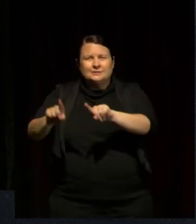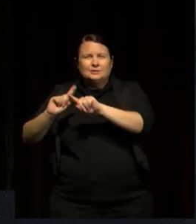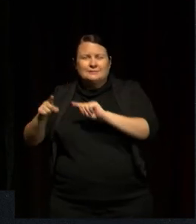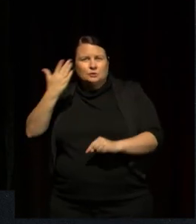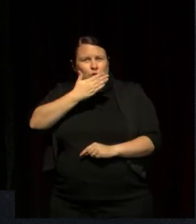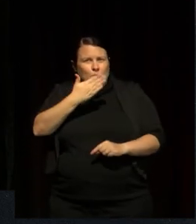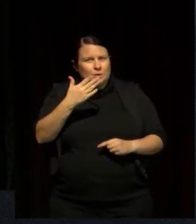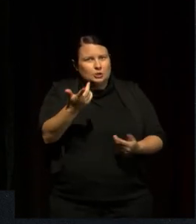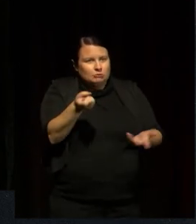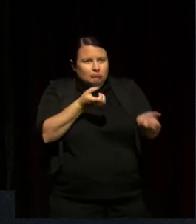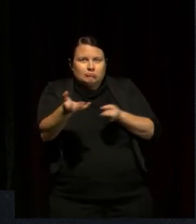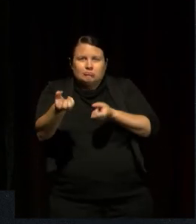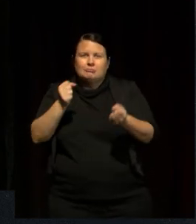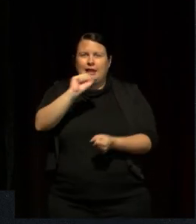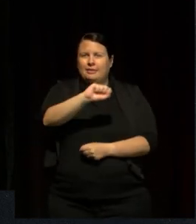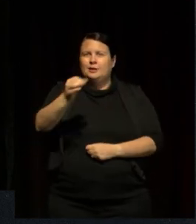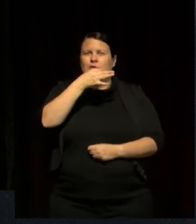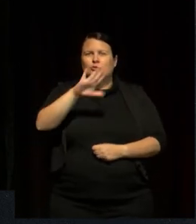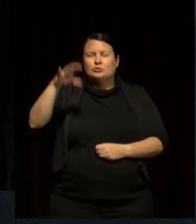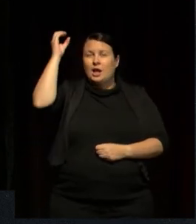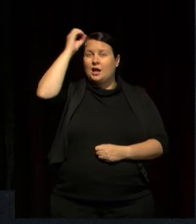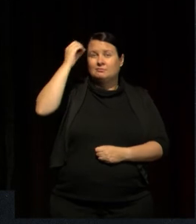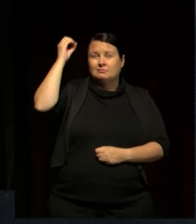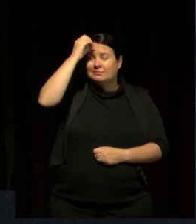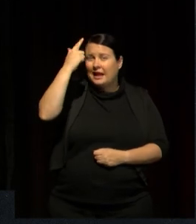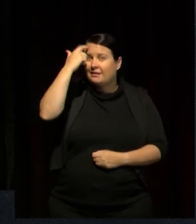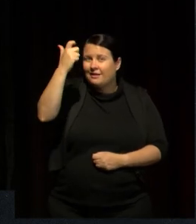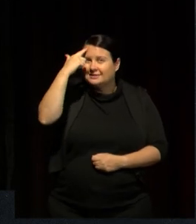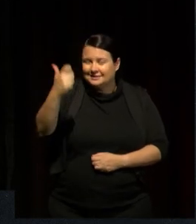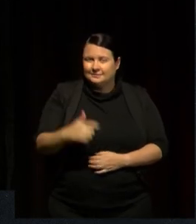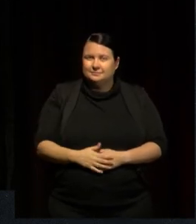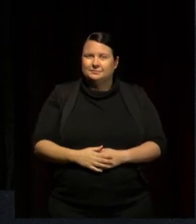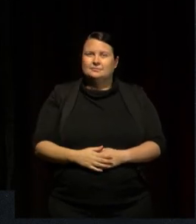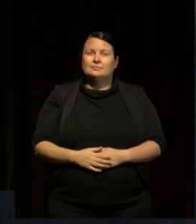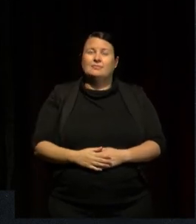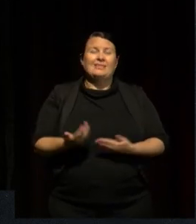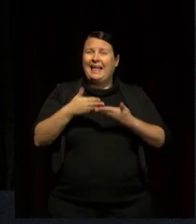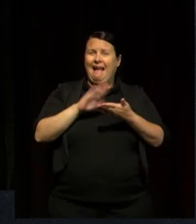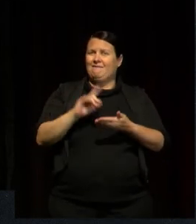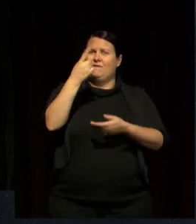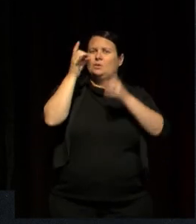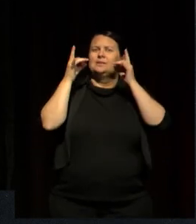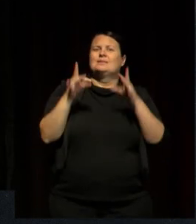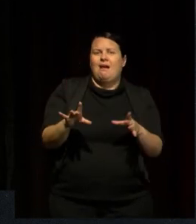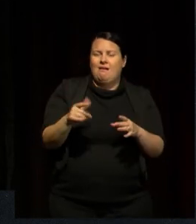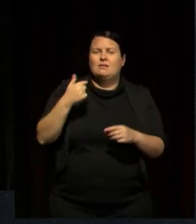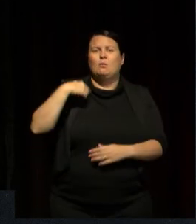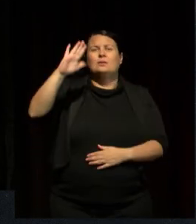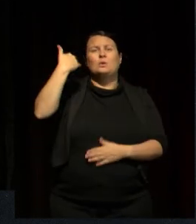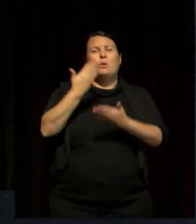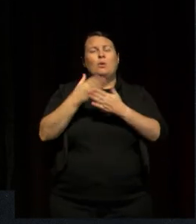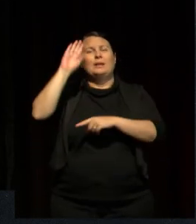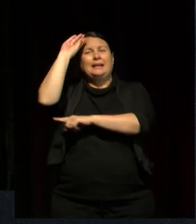this when I was working on a committee to put children's participation in